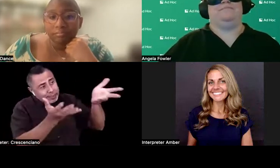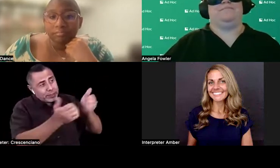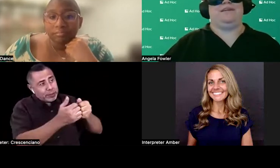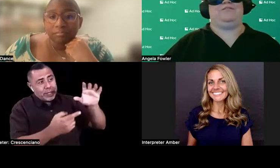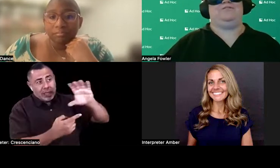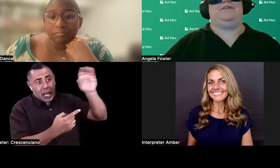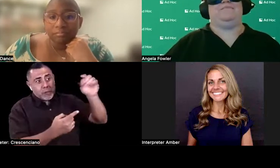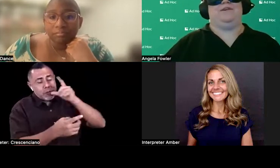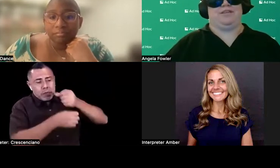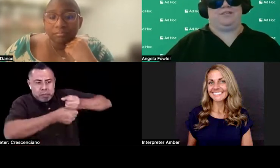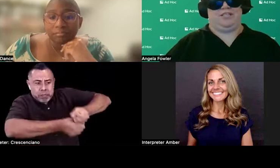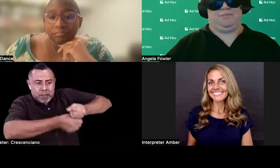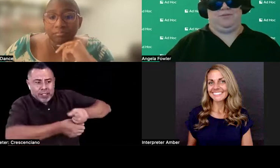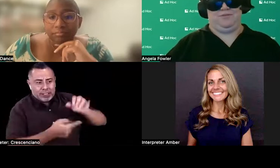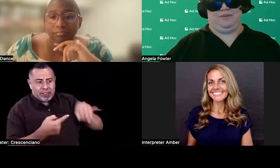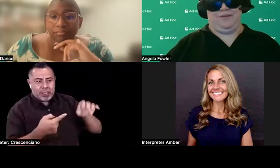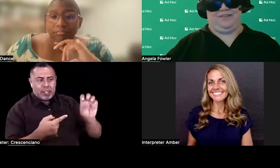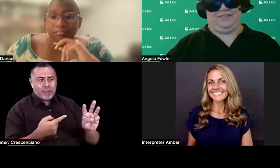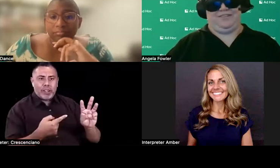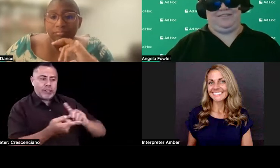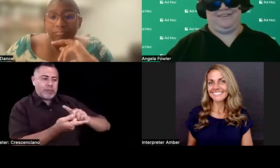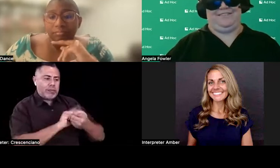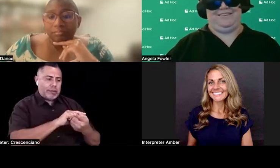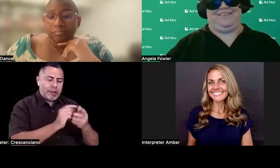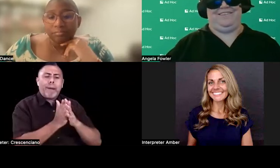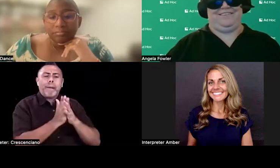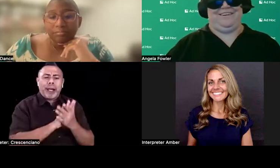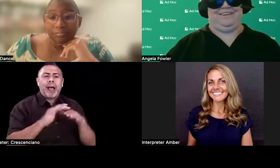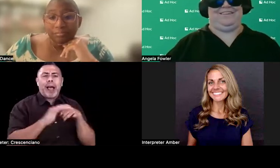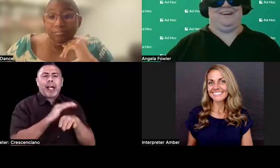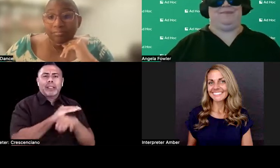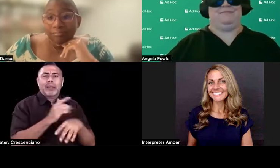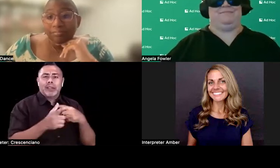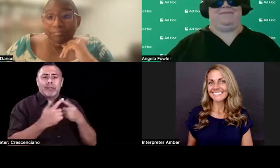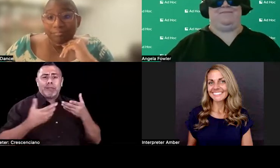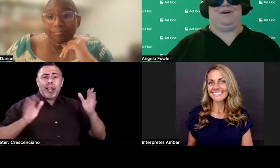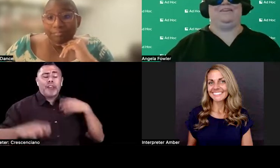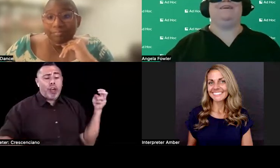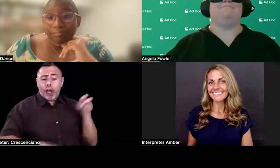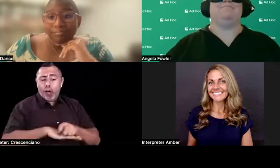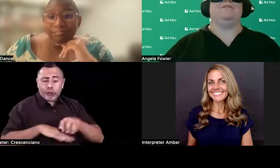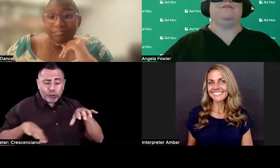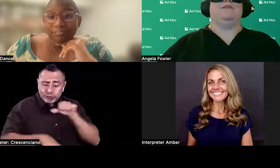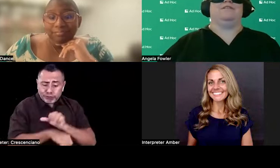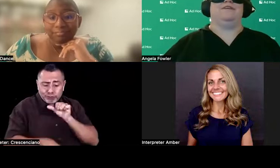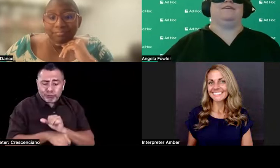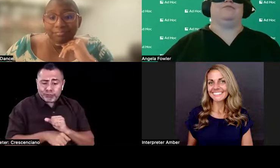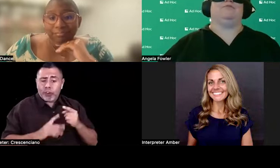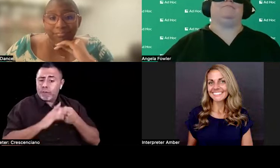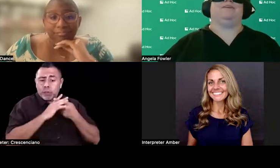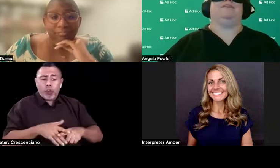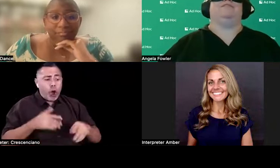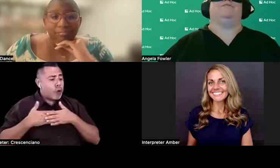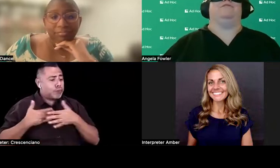software and make the software accessible so that we can just sit down and do our doggone job from day one, then